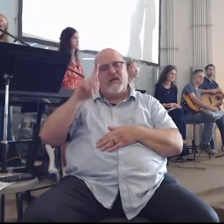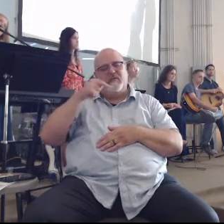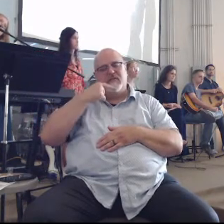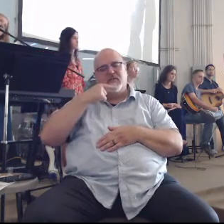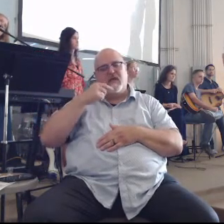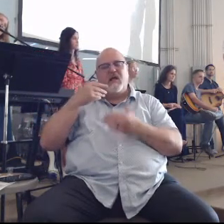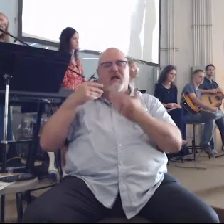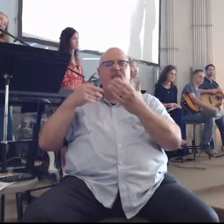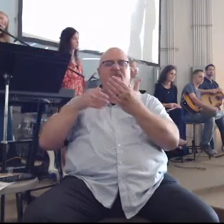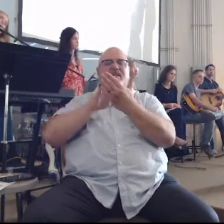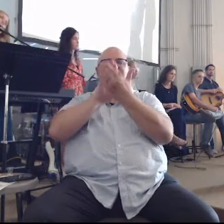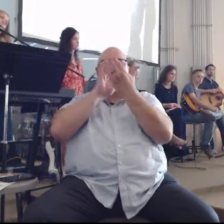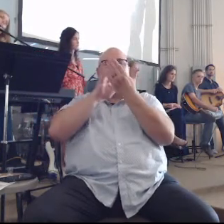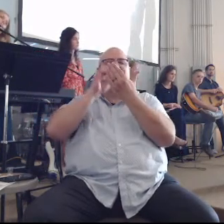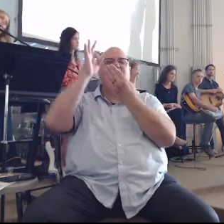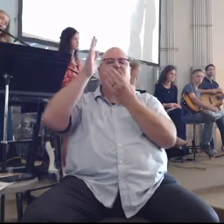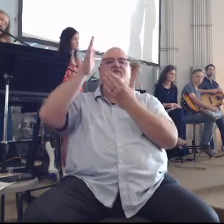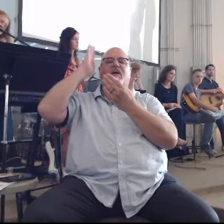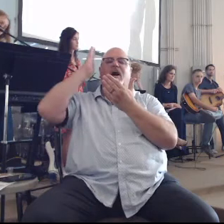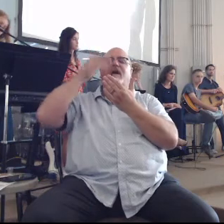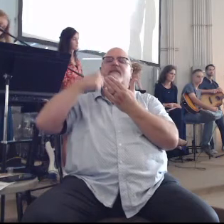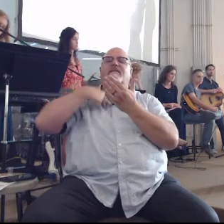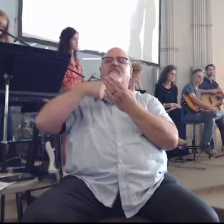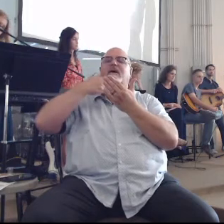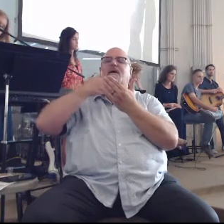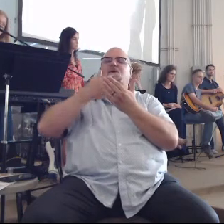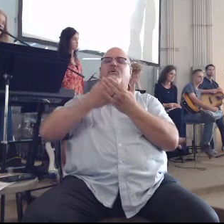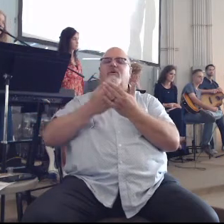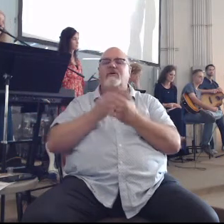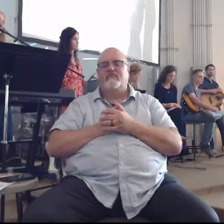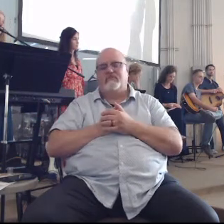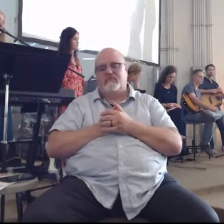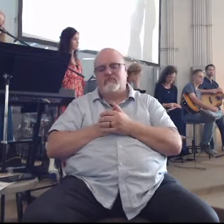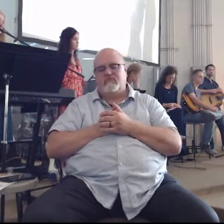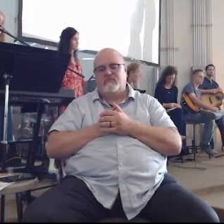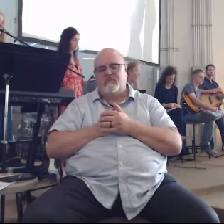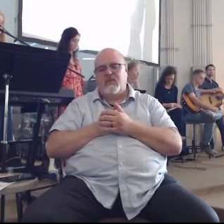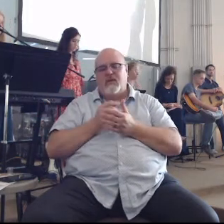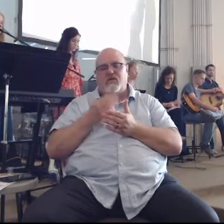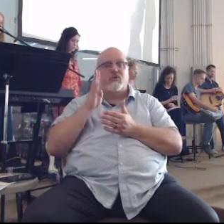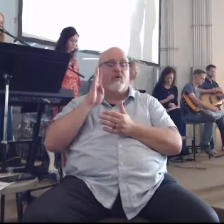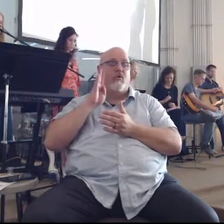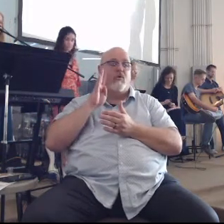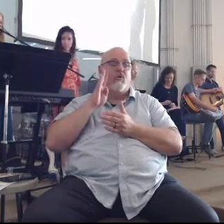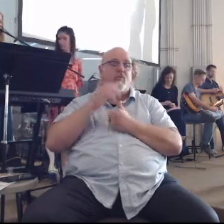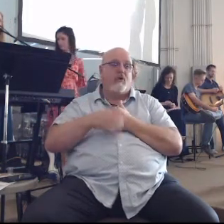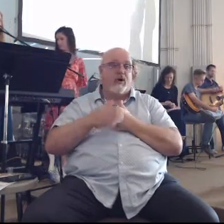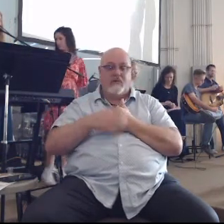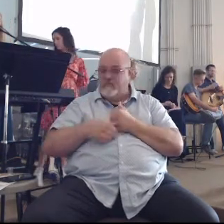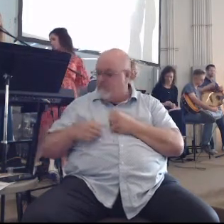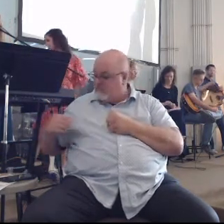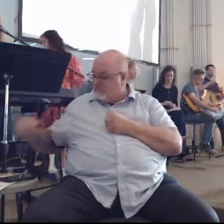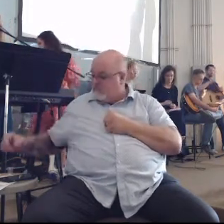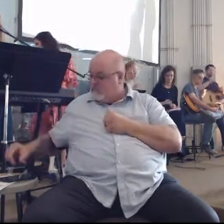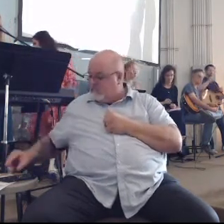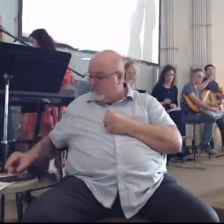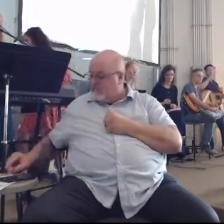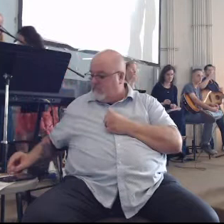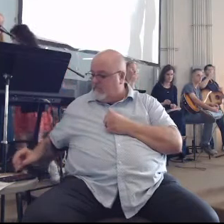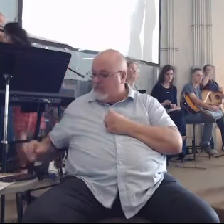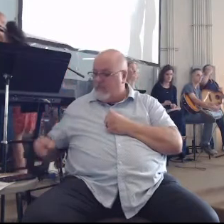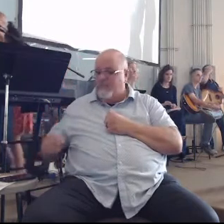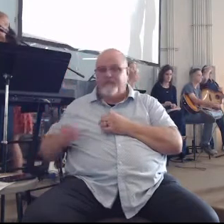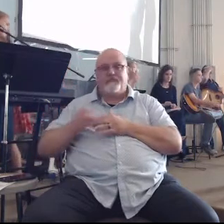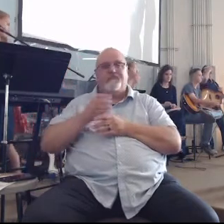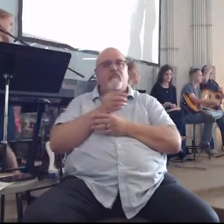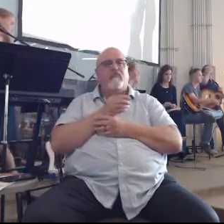nearness of God is my good so as you take the bread so take the bread Father I just